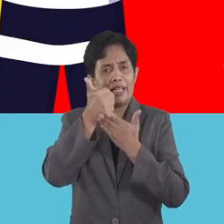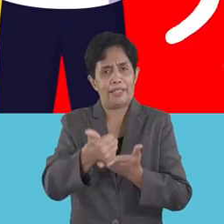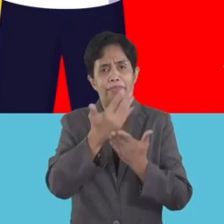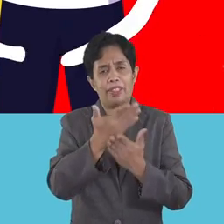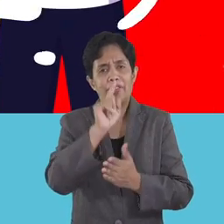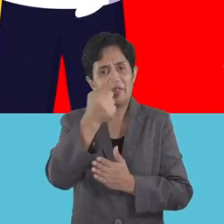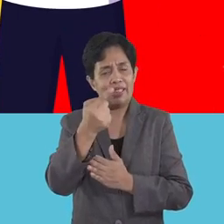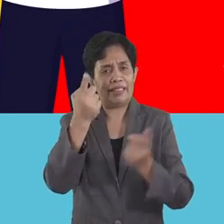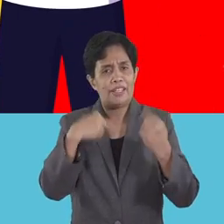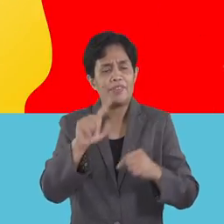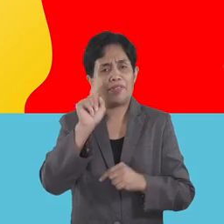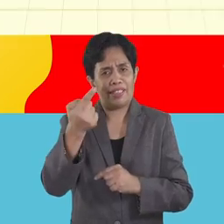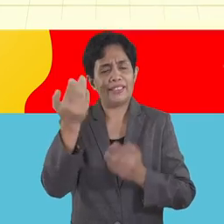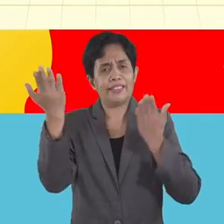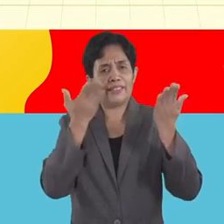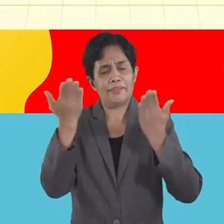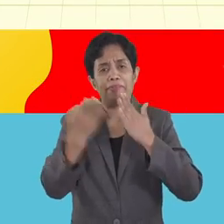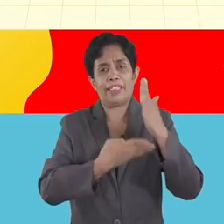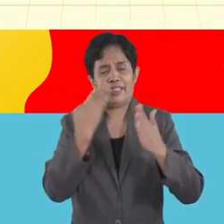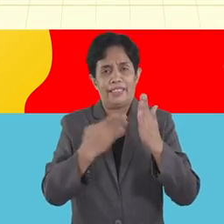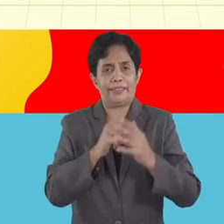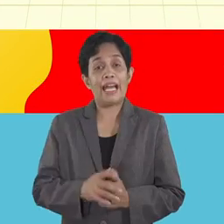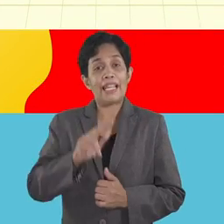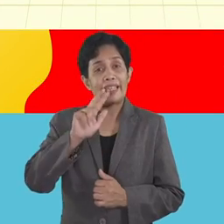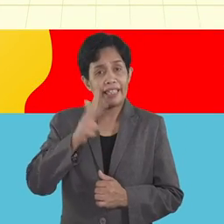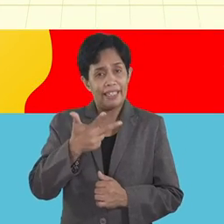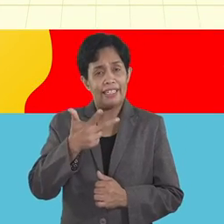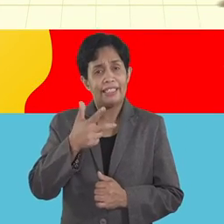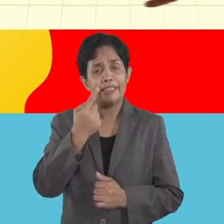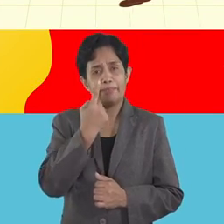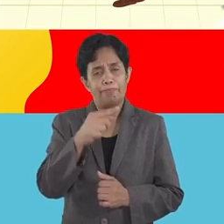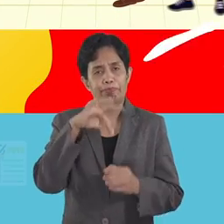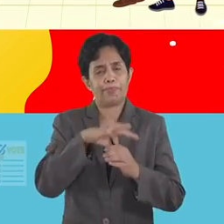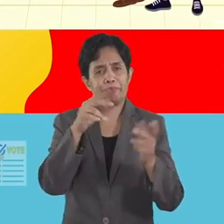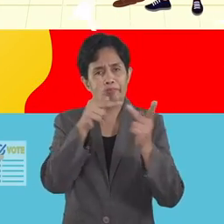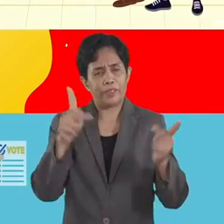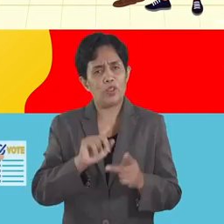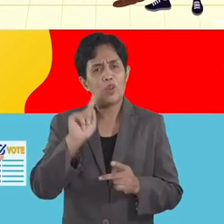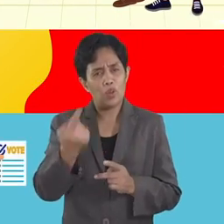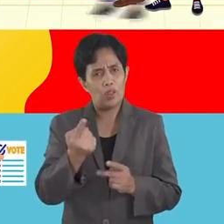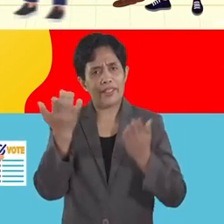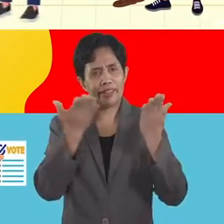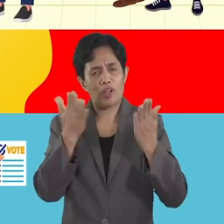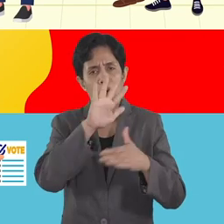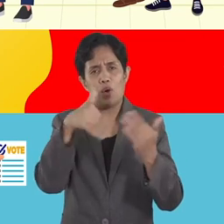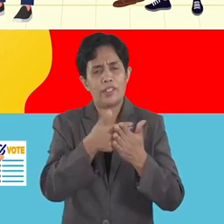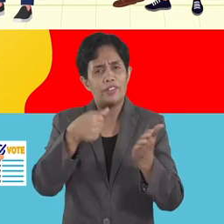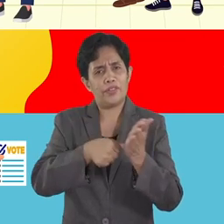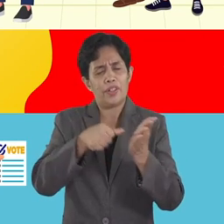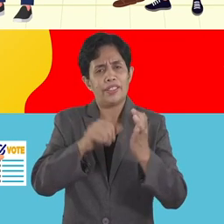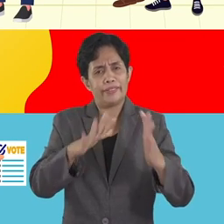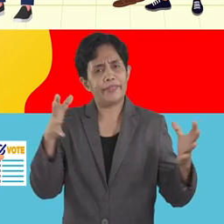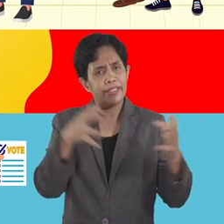first-served basis. Third, a single polling place only caters to all the voters clustered in that room.